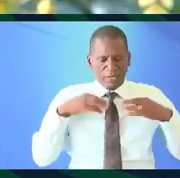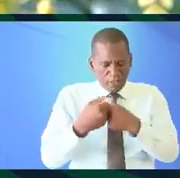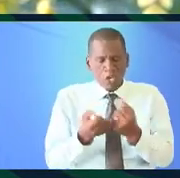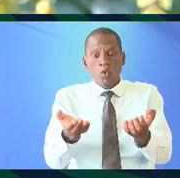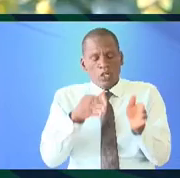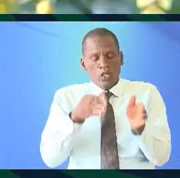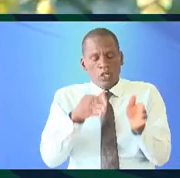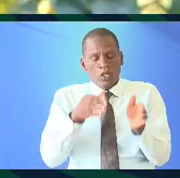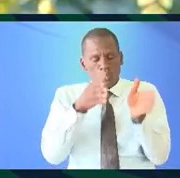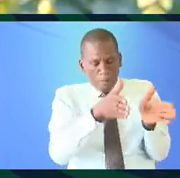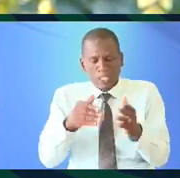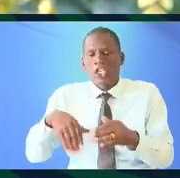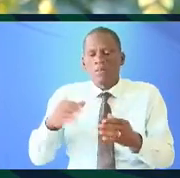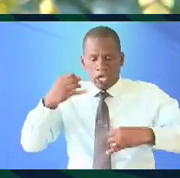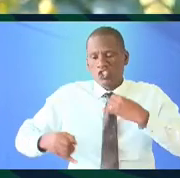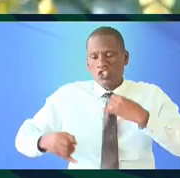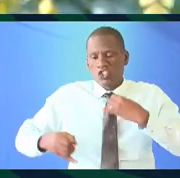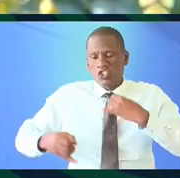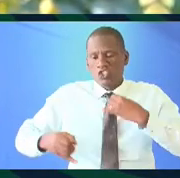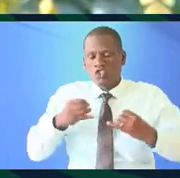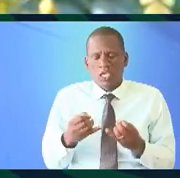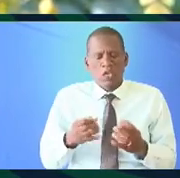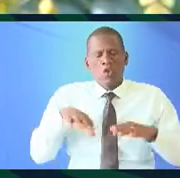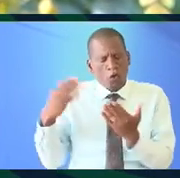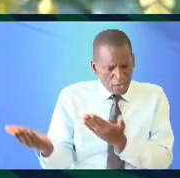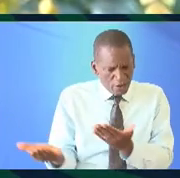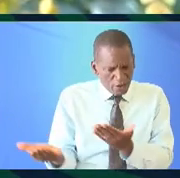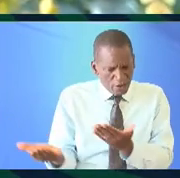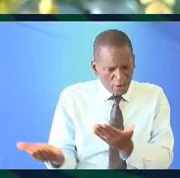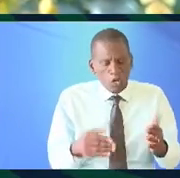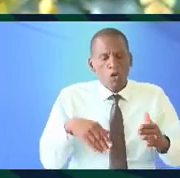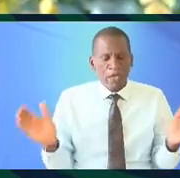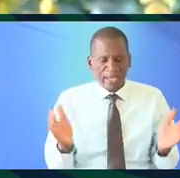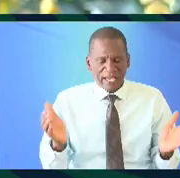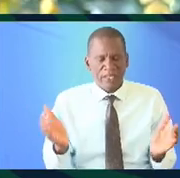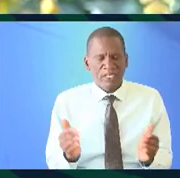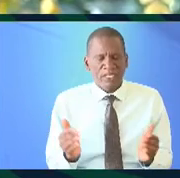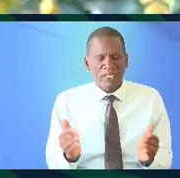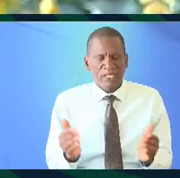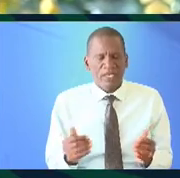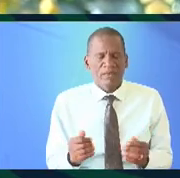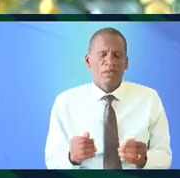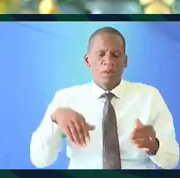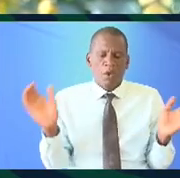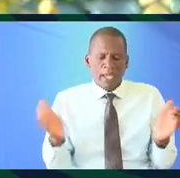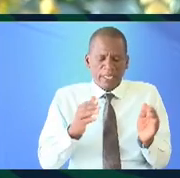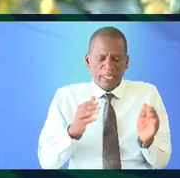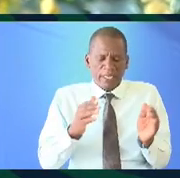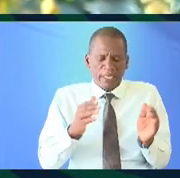we need to package in a more exciting more inviting more encouraging kind of